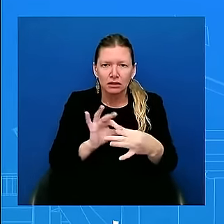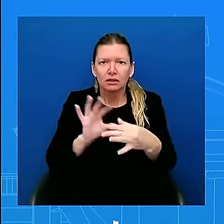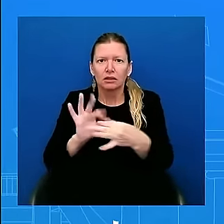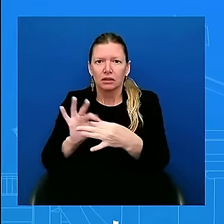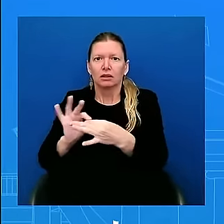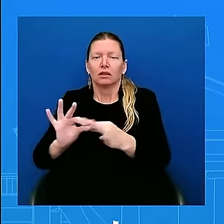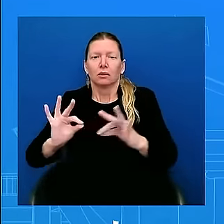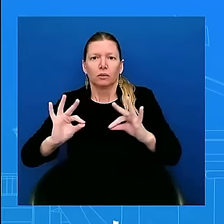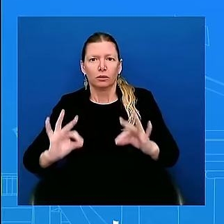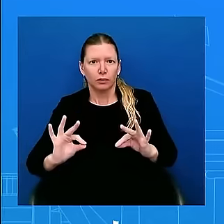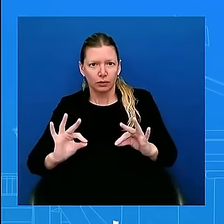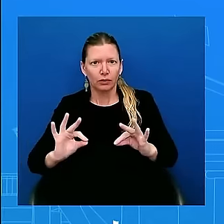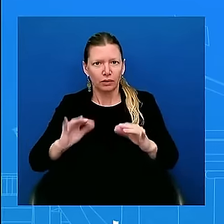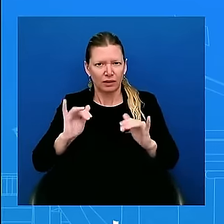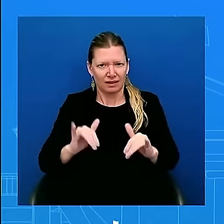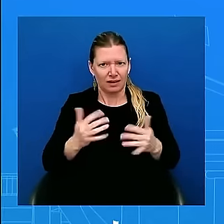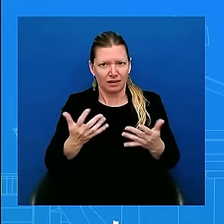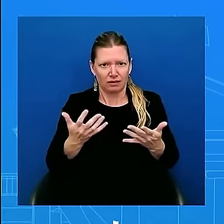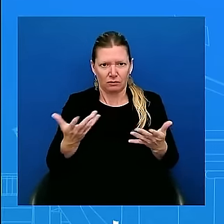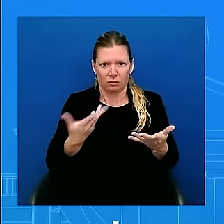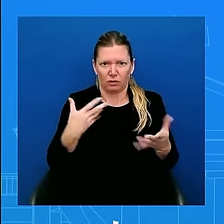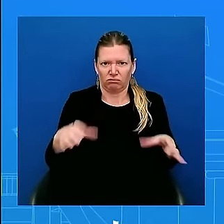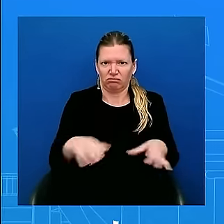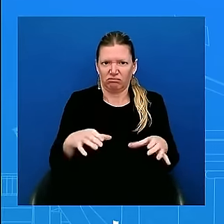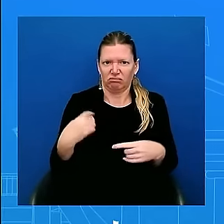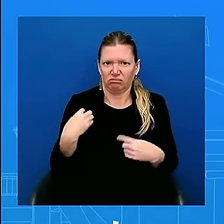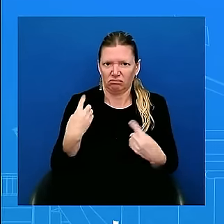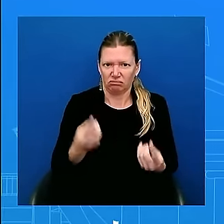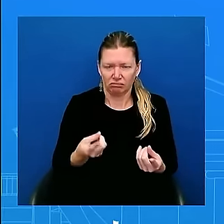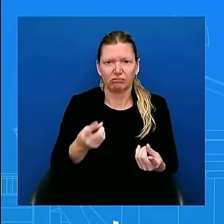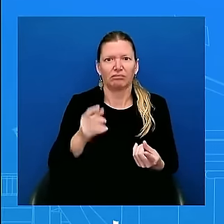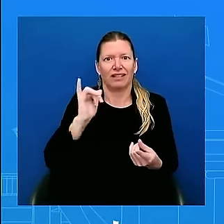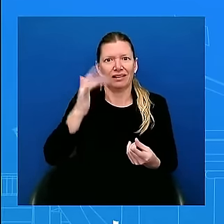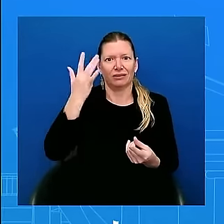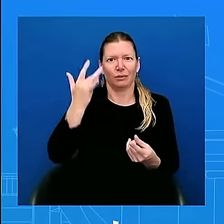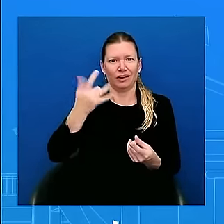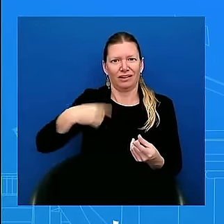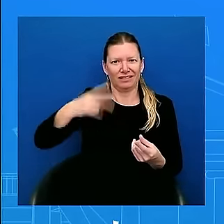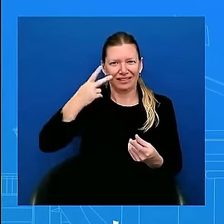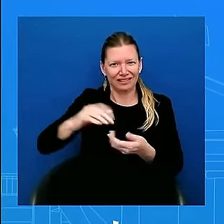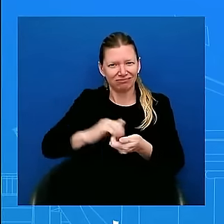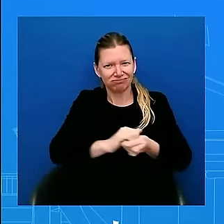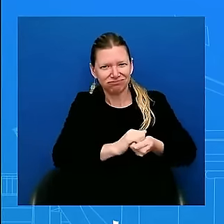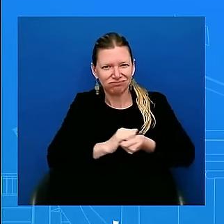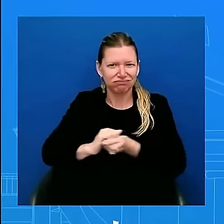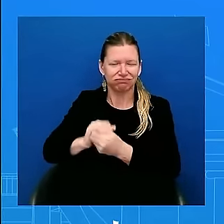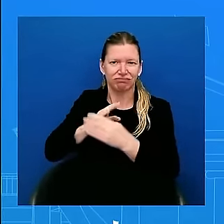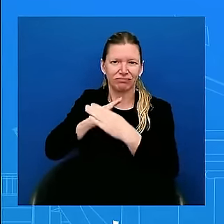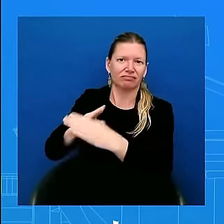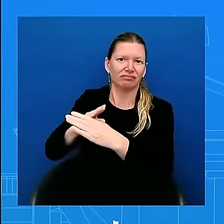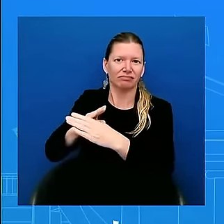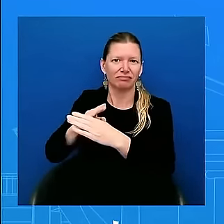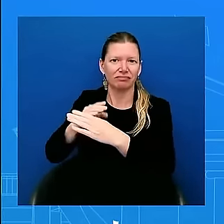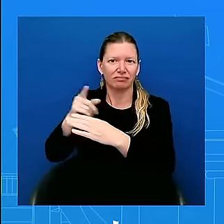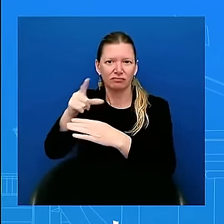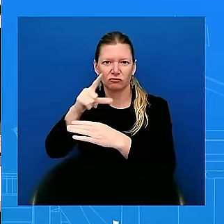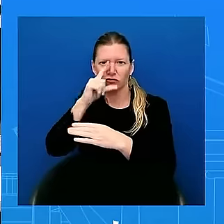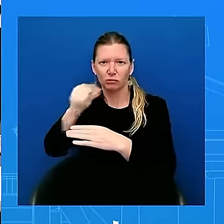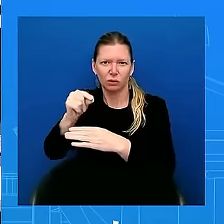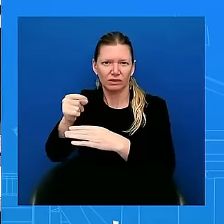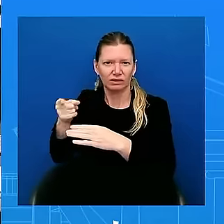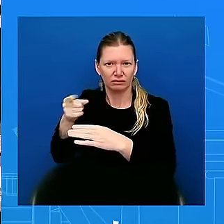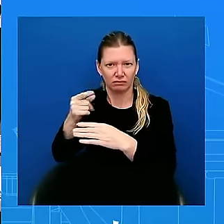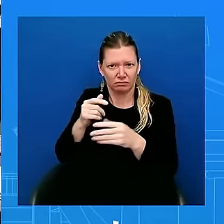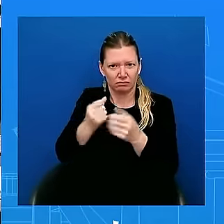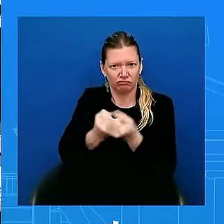Ukraine being able to defend itself against Russia's aggression. Okay. So yesterday and again today you insisted that the president didn't make